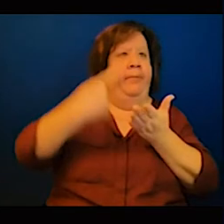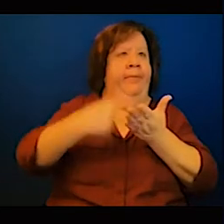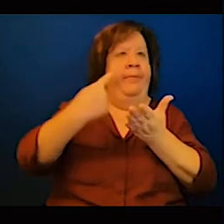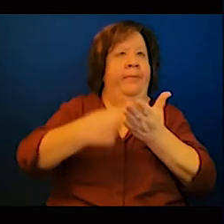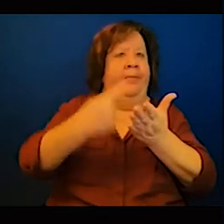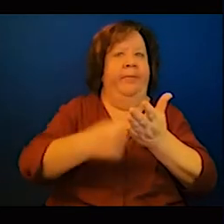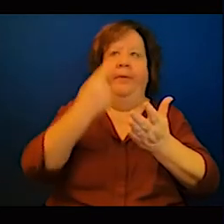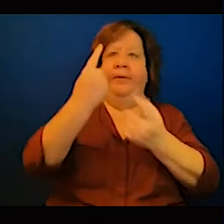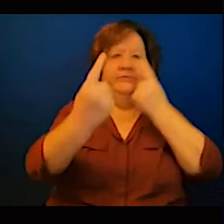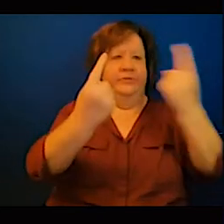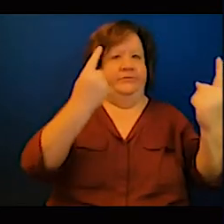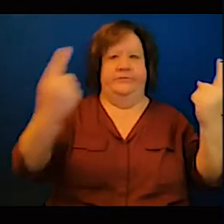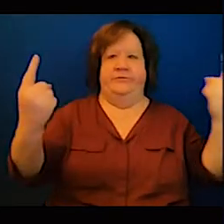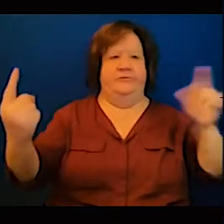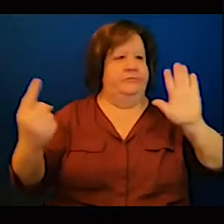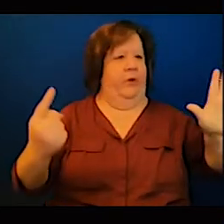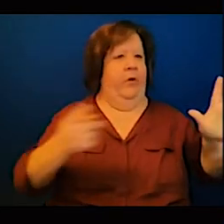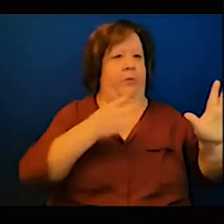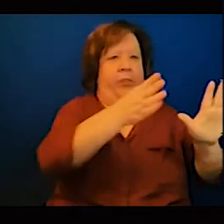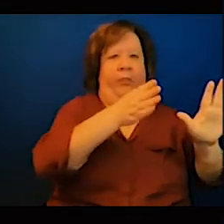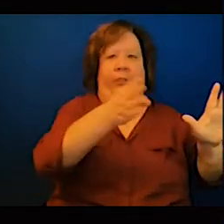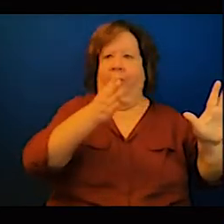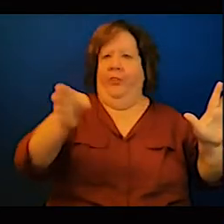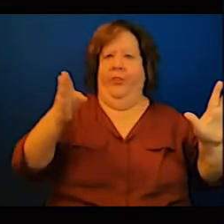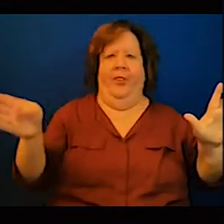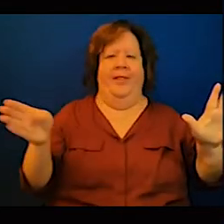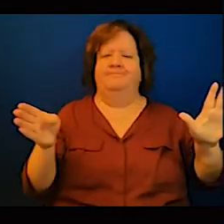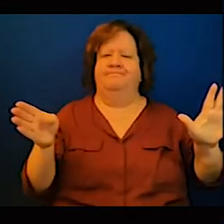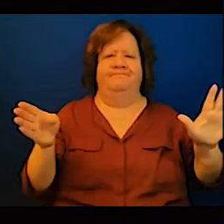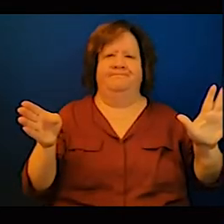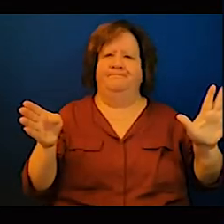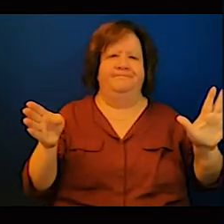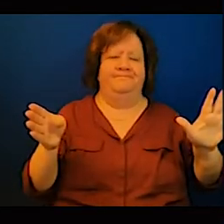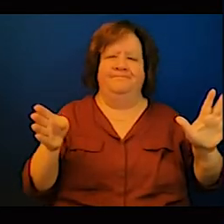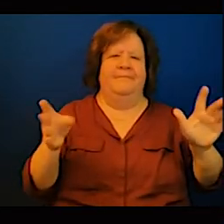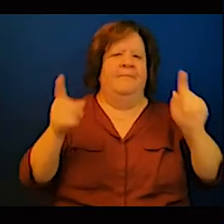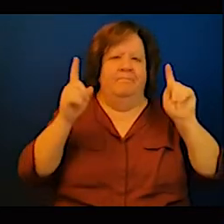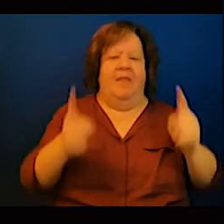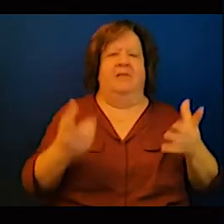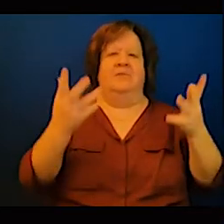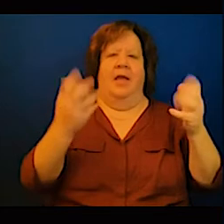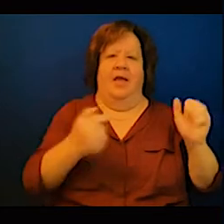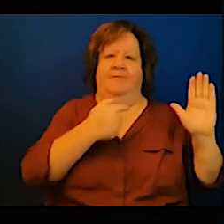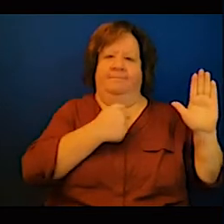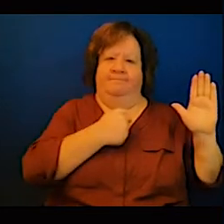in a different direction it's hard however you may try let me stop there